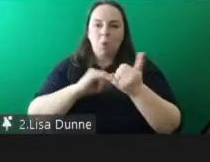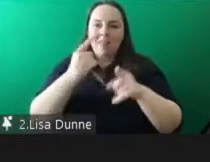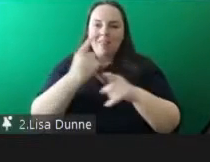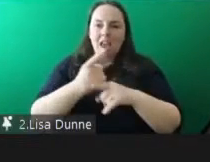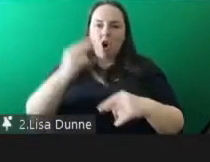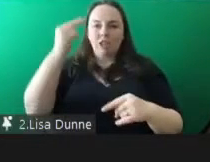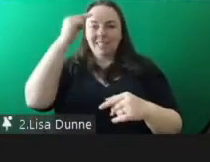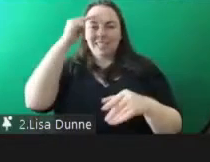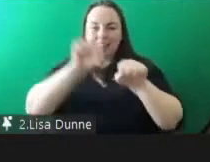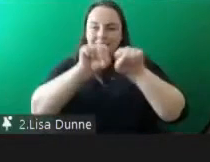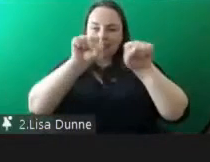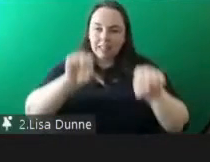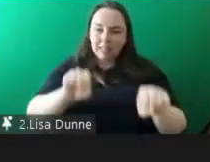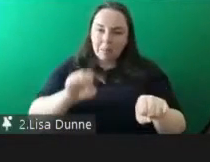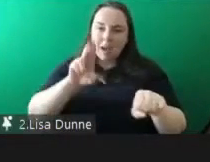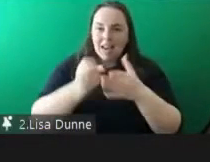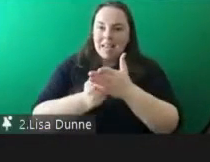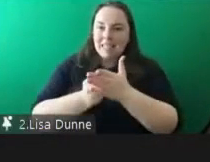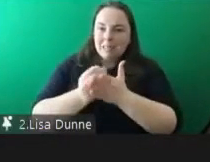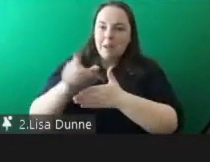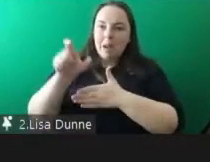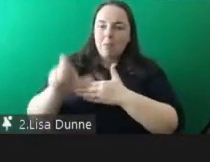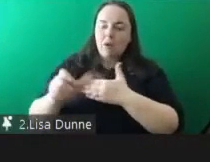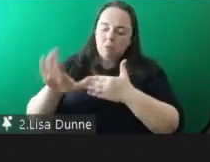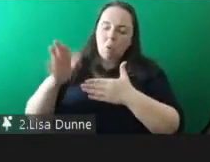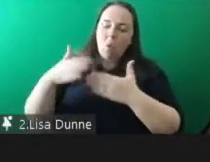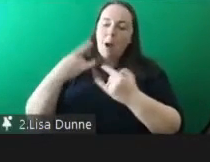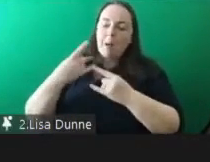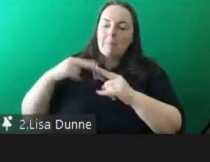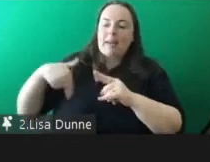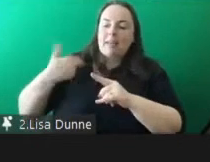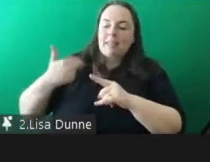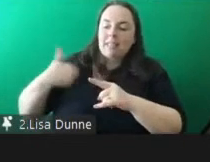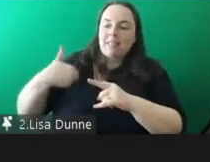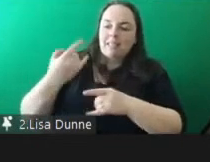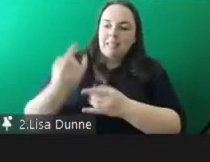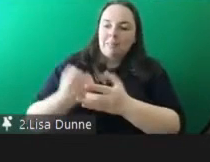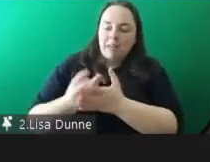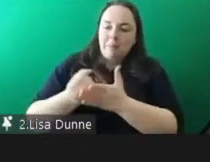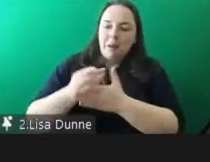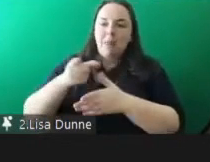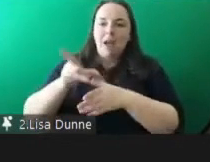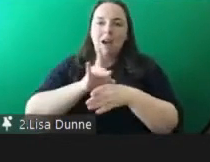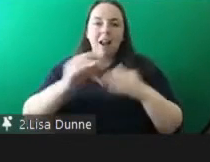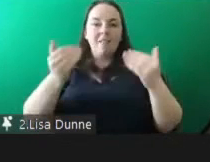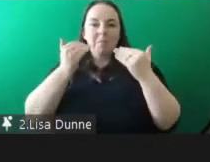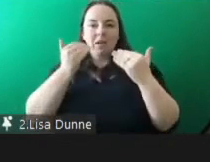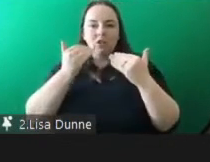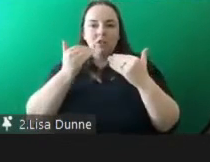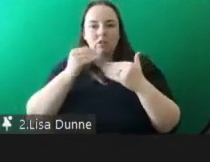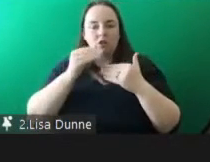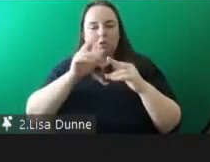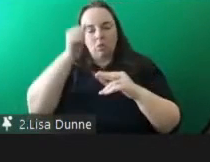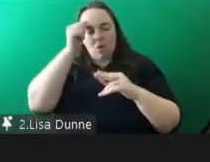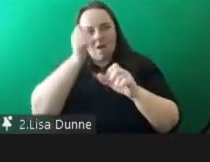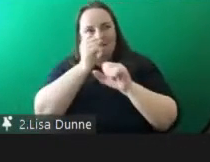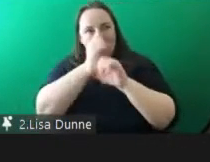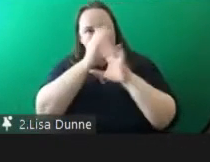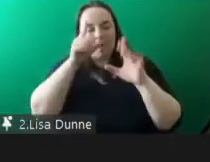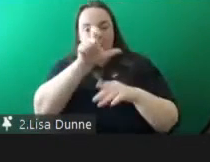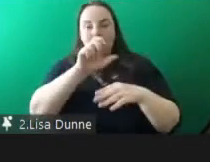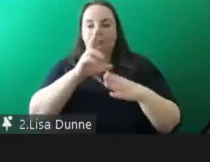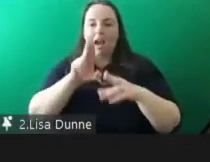who can explain uh what's going to happen next and knows where information is available and can act as a link uh